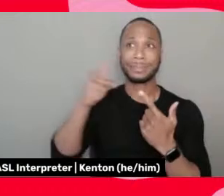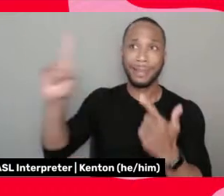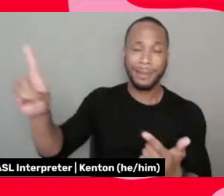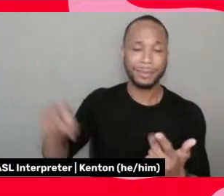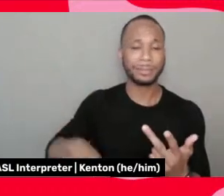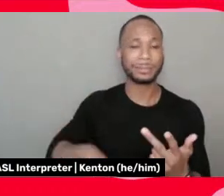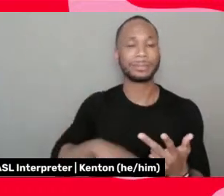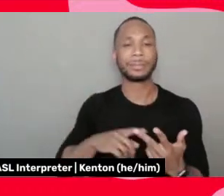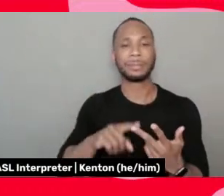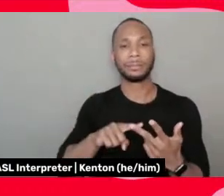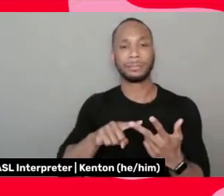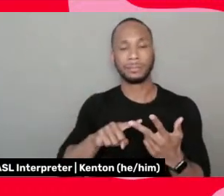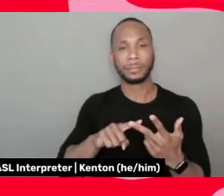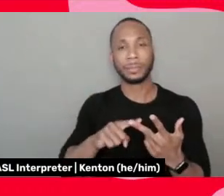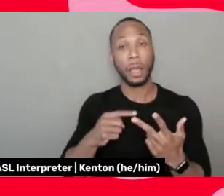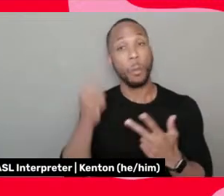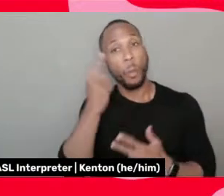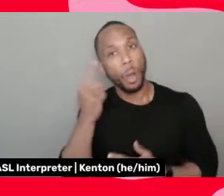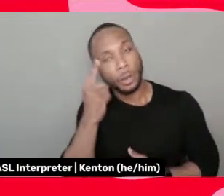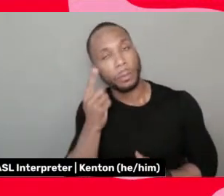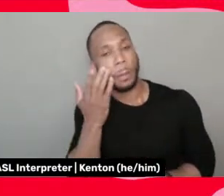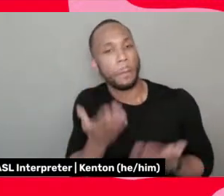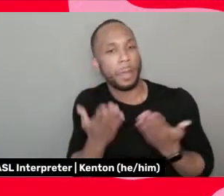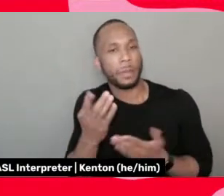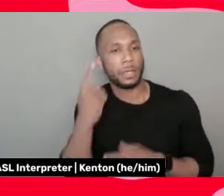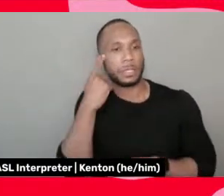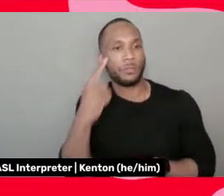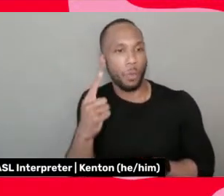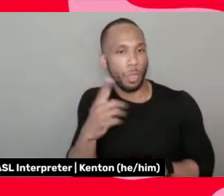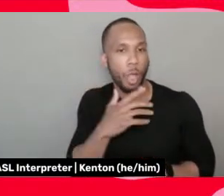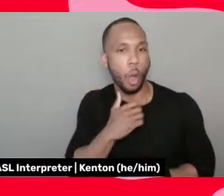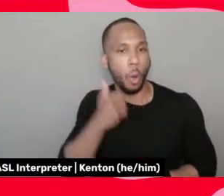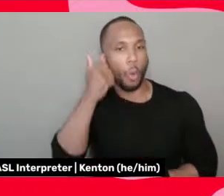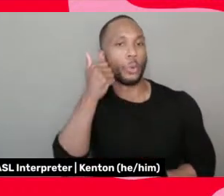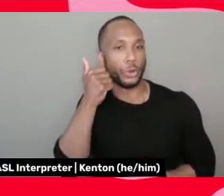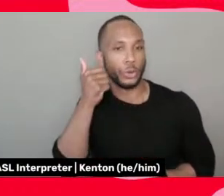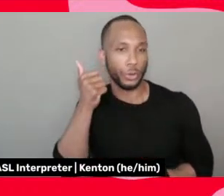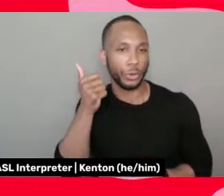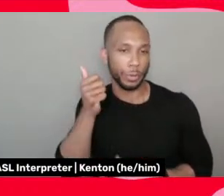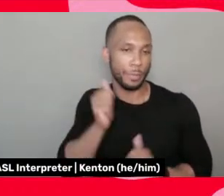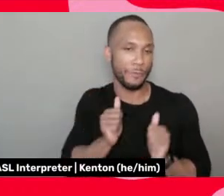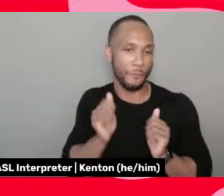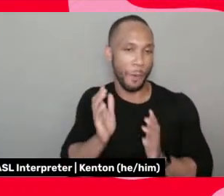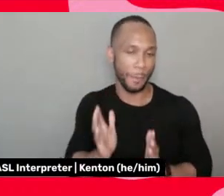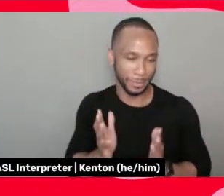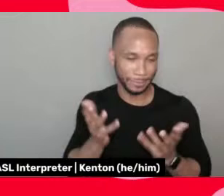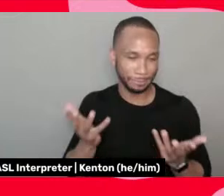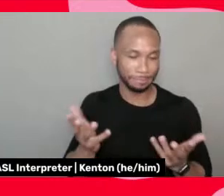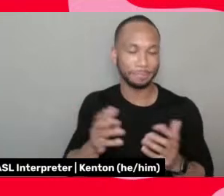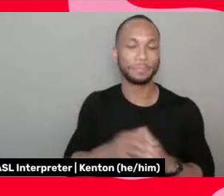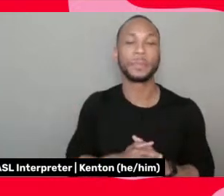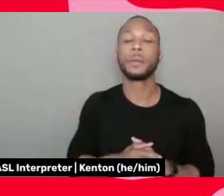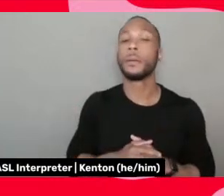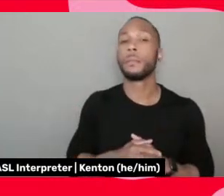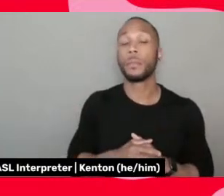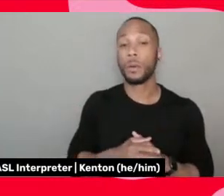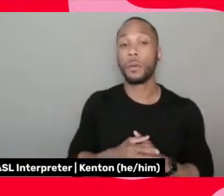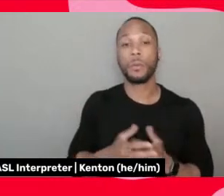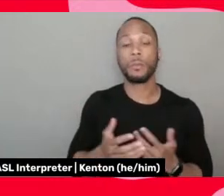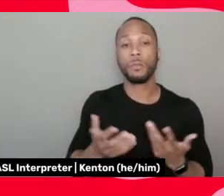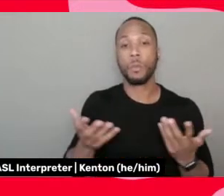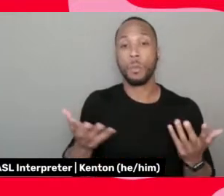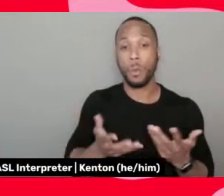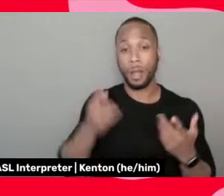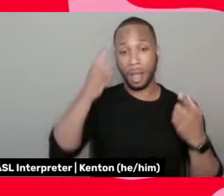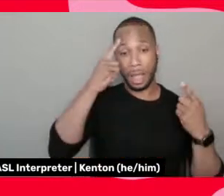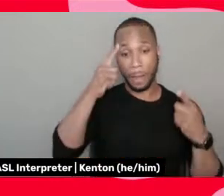I'm wondering, and maybe this is more for our, our older, our older performers, what compromises have